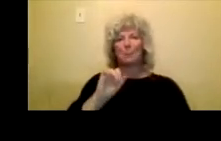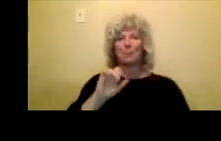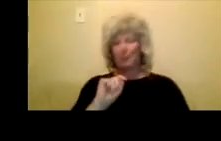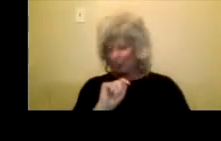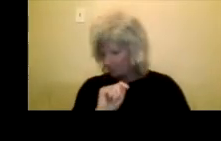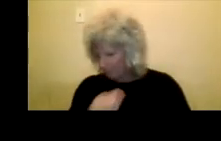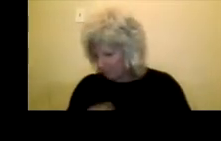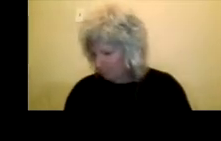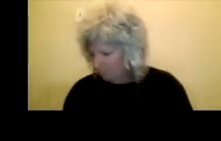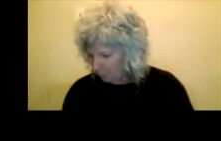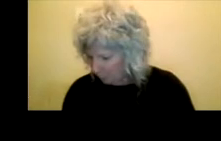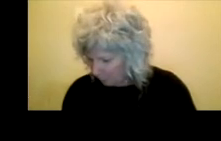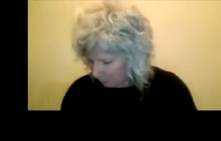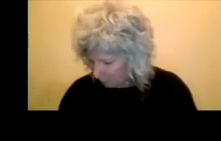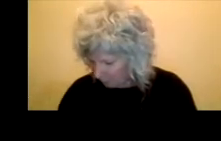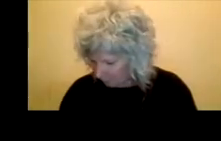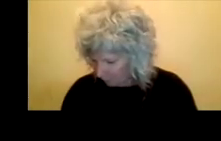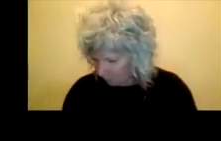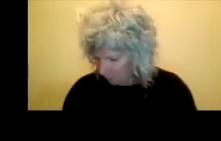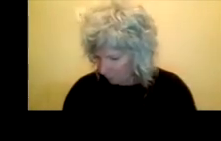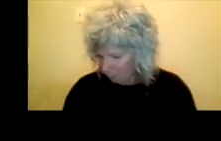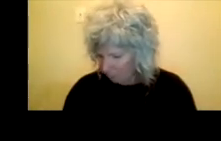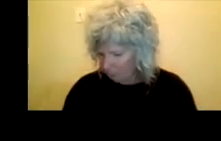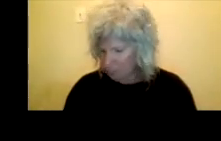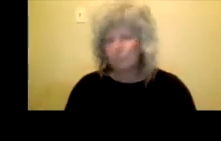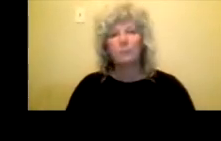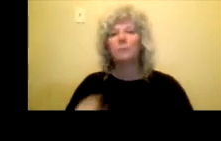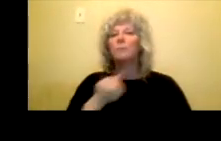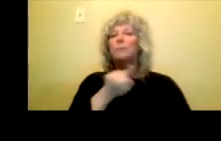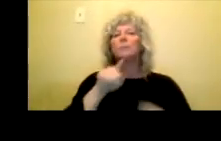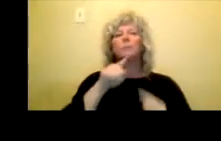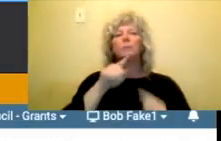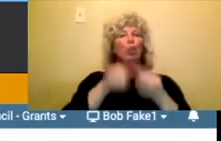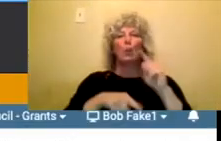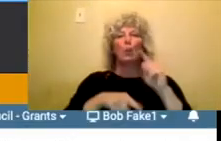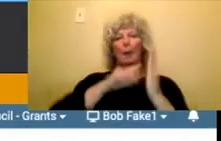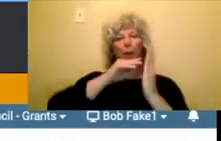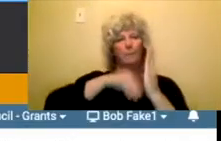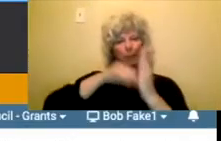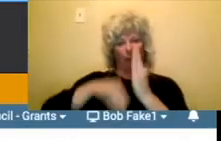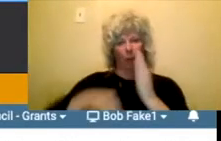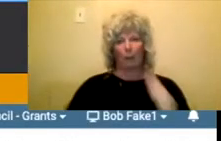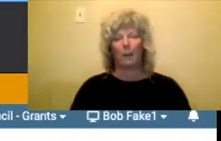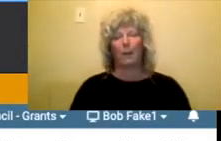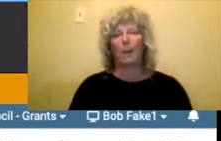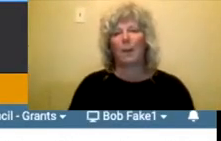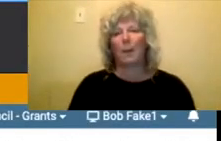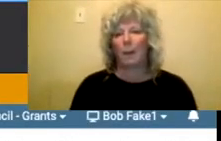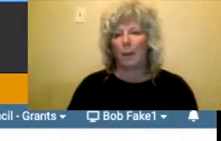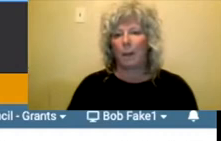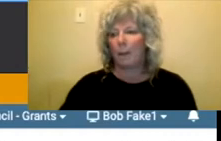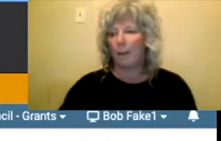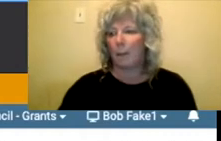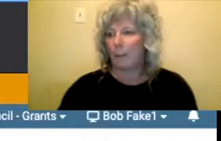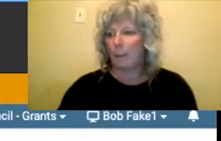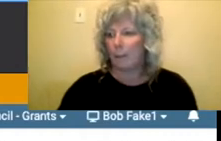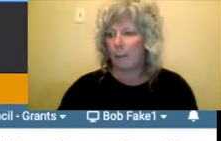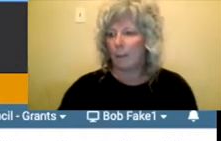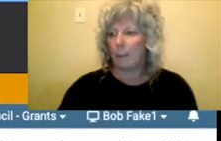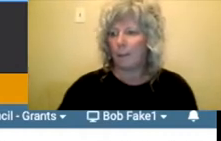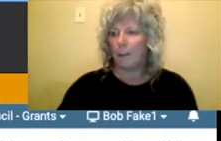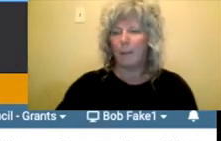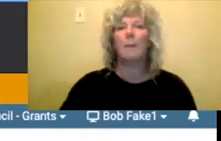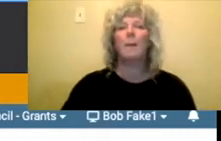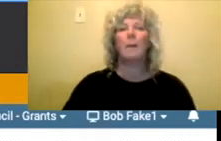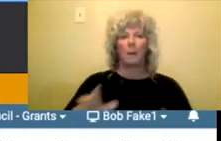this won't, it won't let you fail at that. You have to make the match. Um, and then down below you have the budget notes and then, so